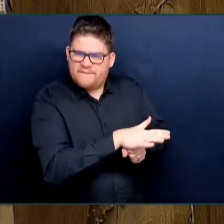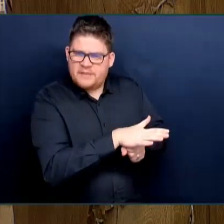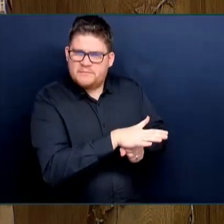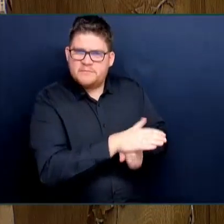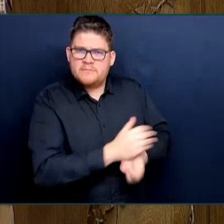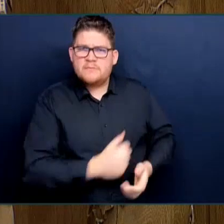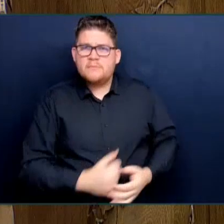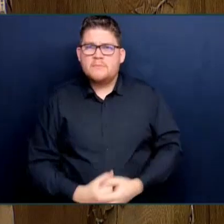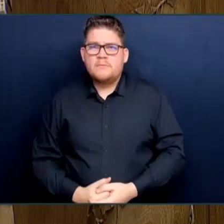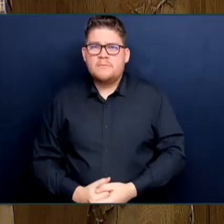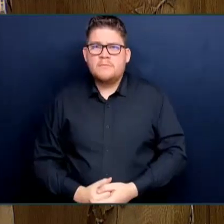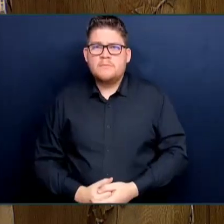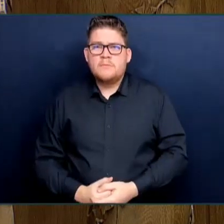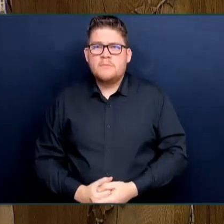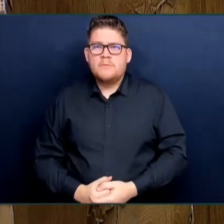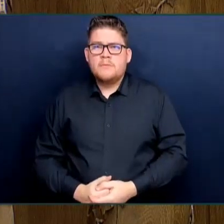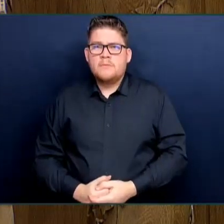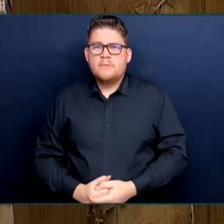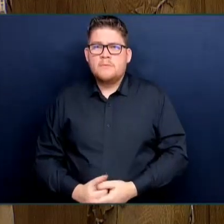Please.